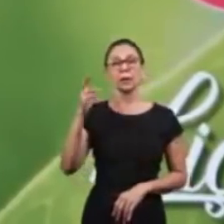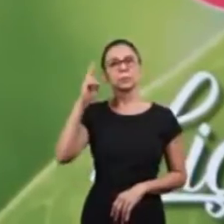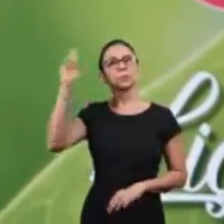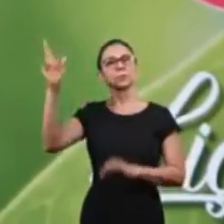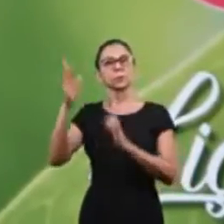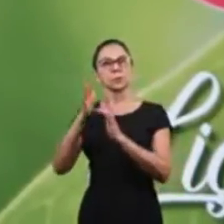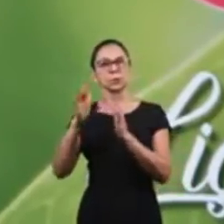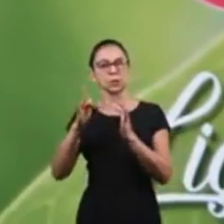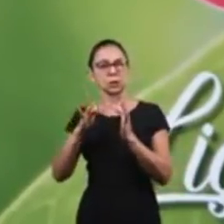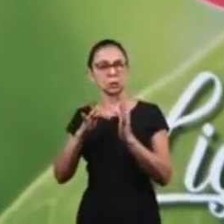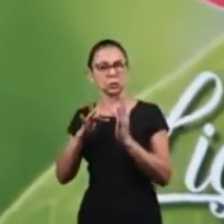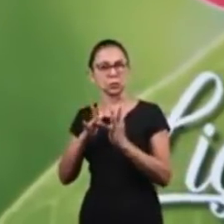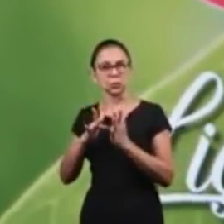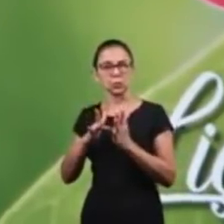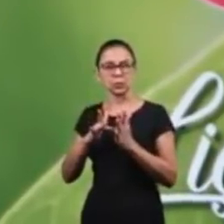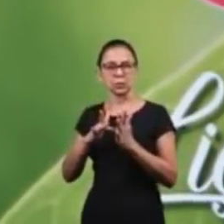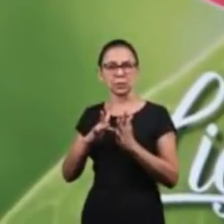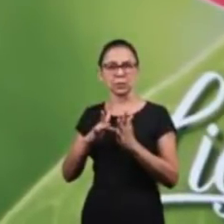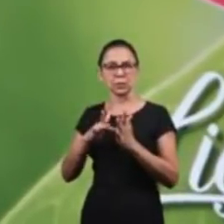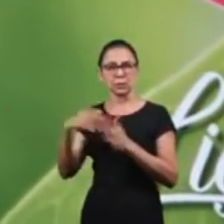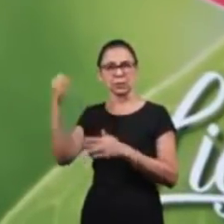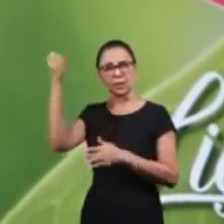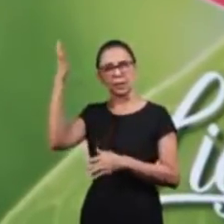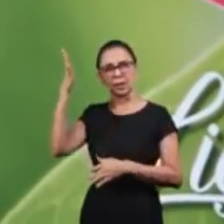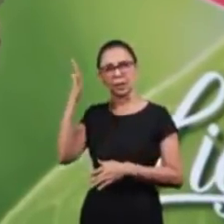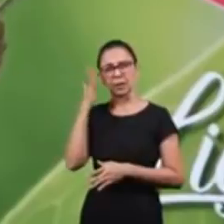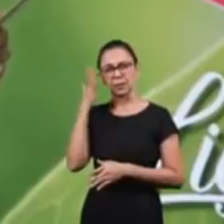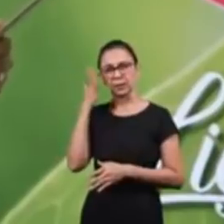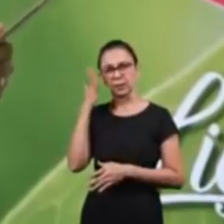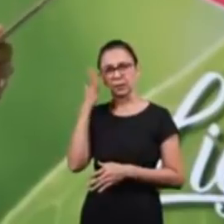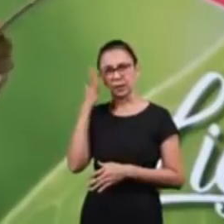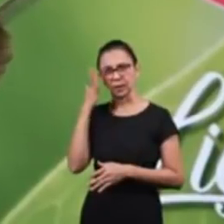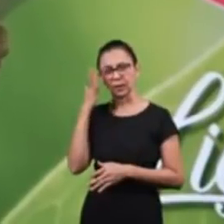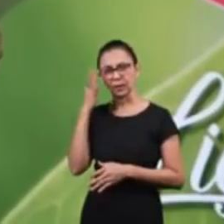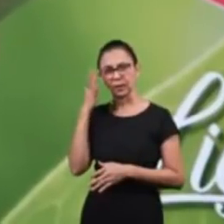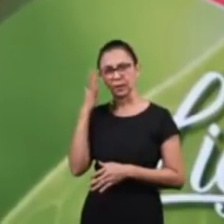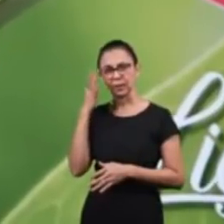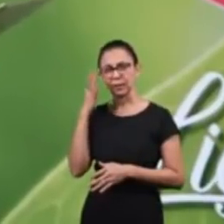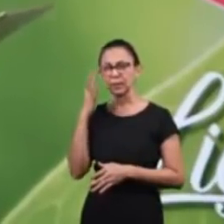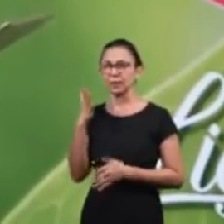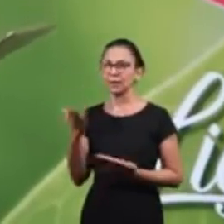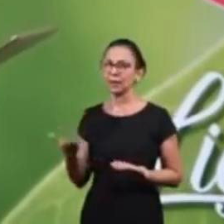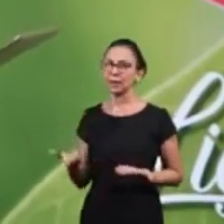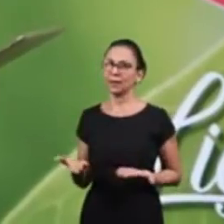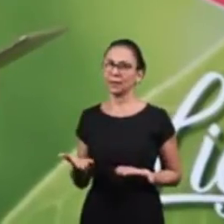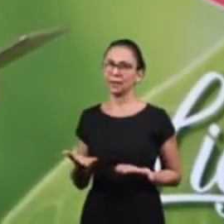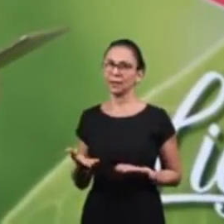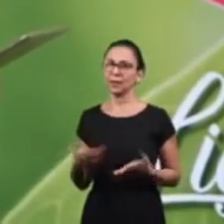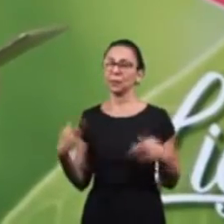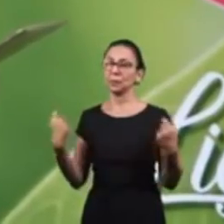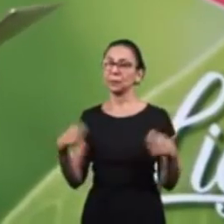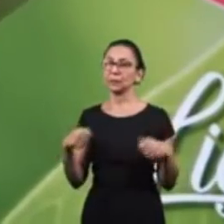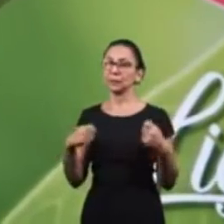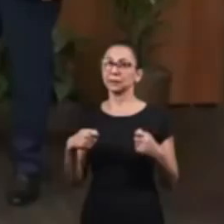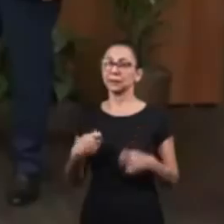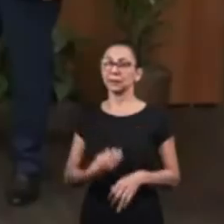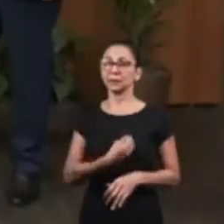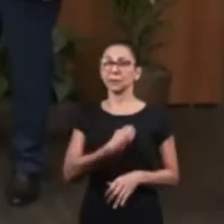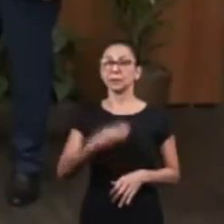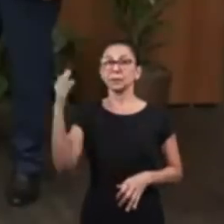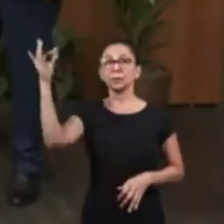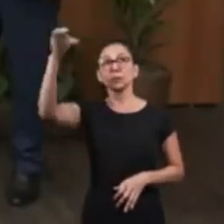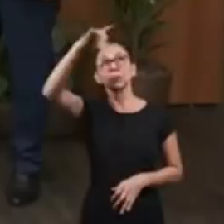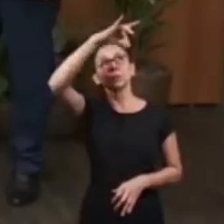man, to the sinner, the presence of the Holy Spirit is essential, Sergio.